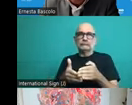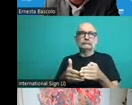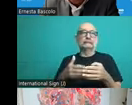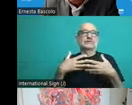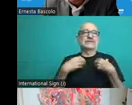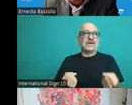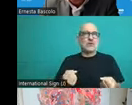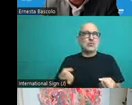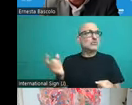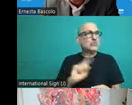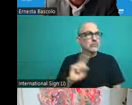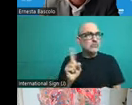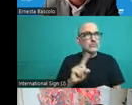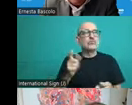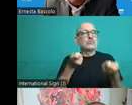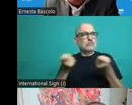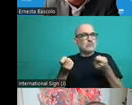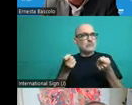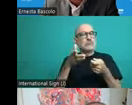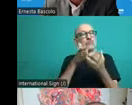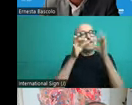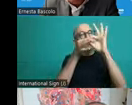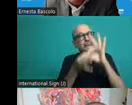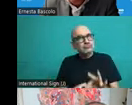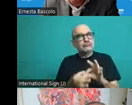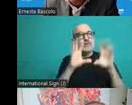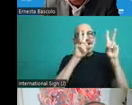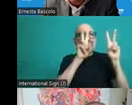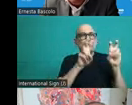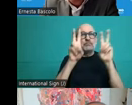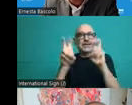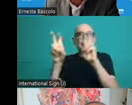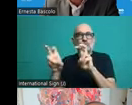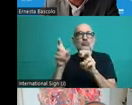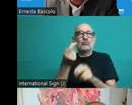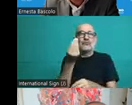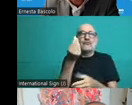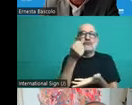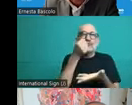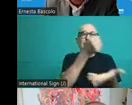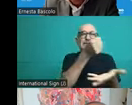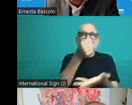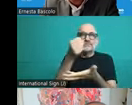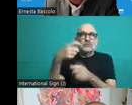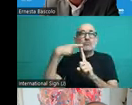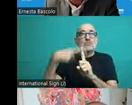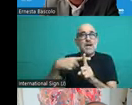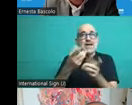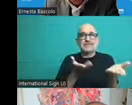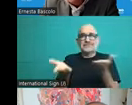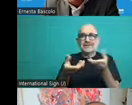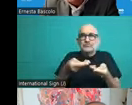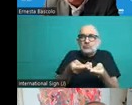regulatory elements in regards of financing and the provision of health services are